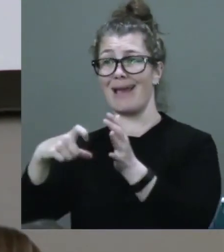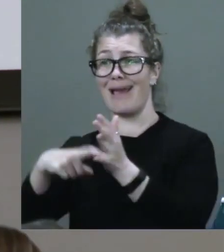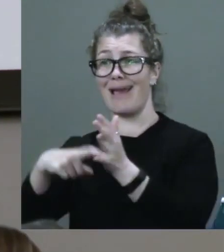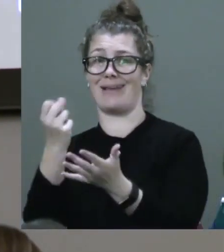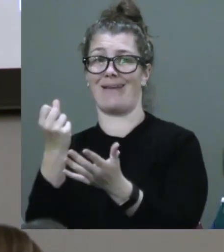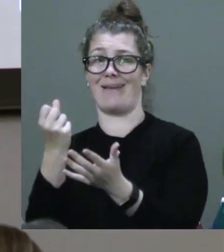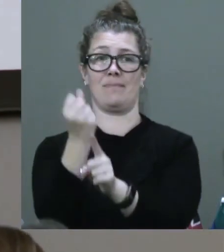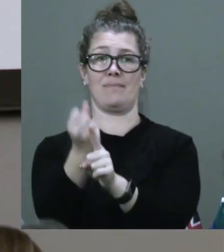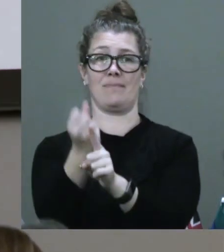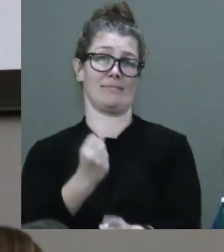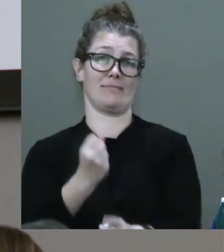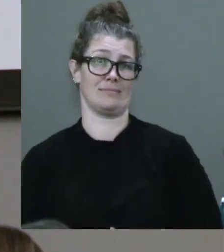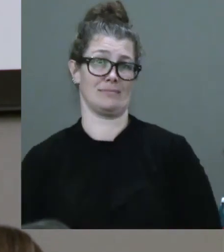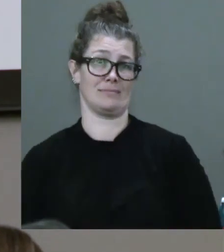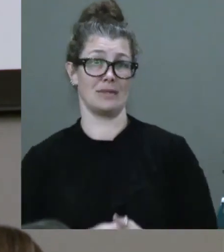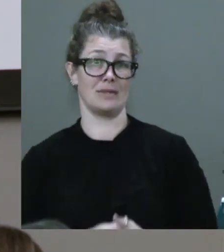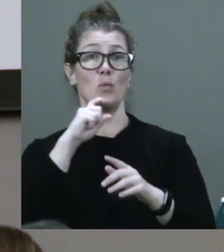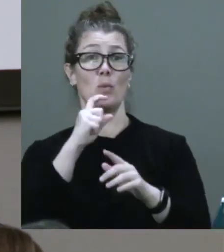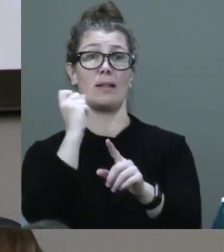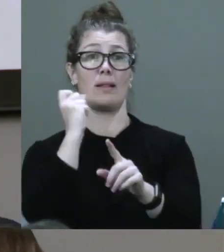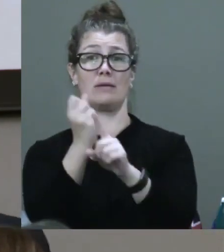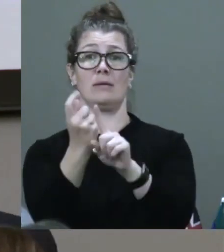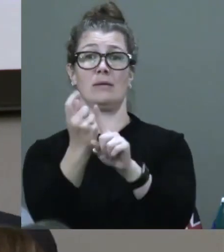ultimately create change.